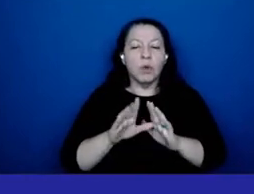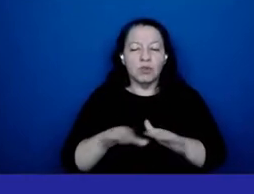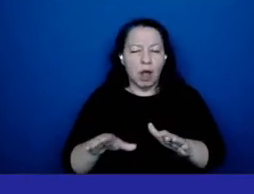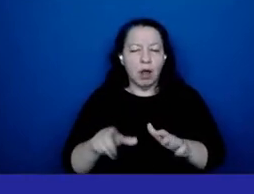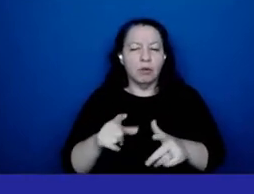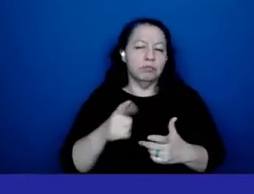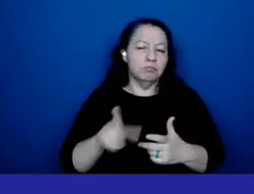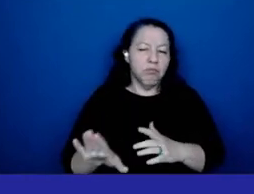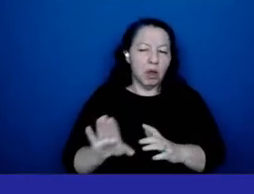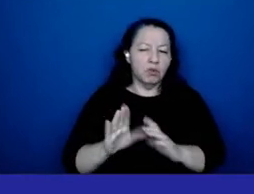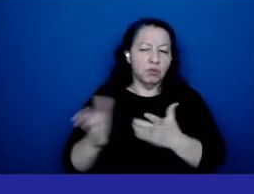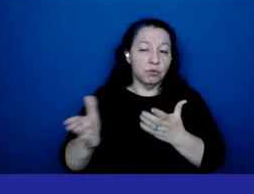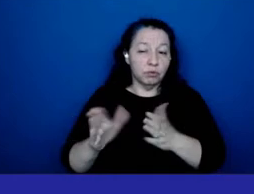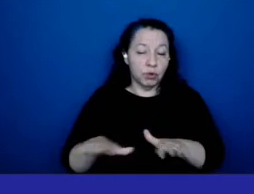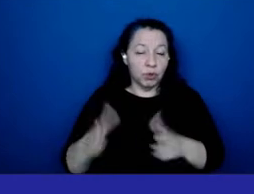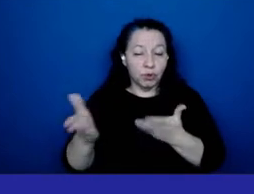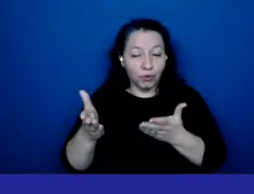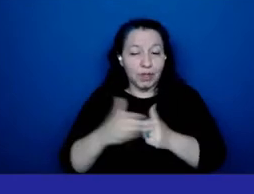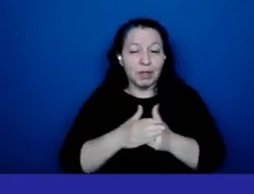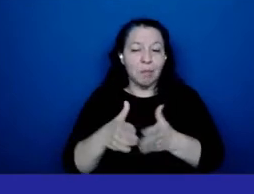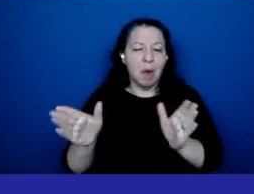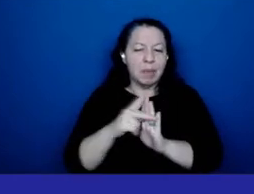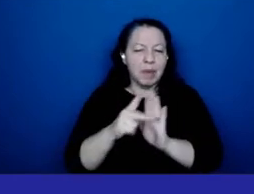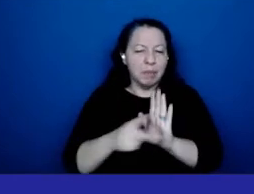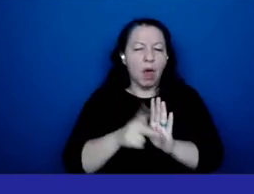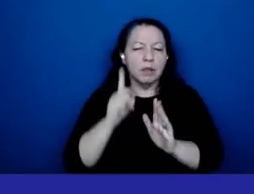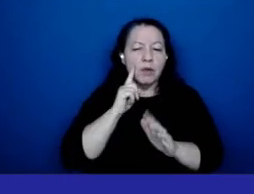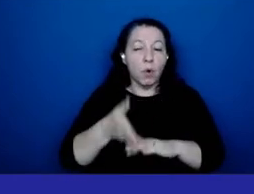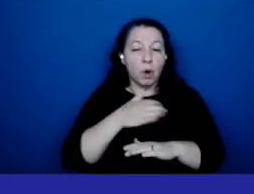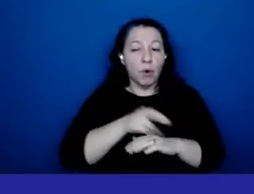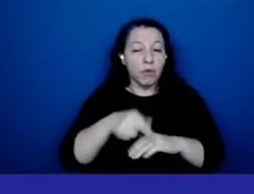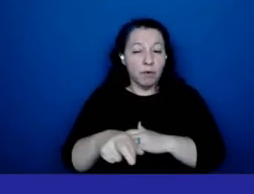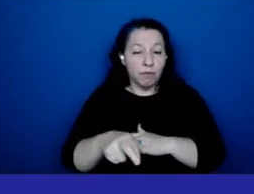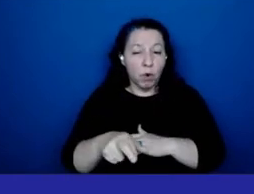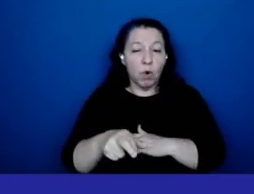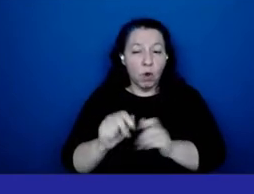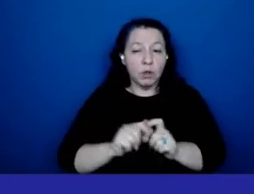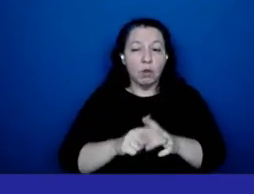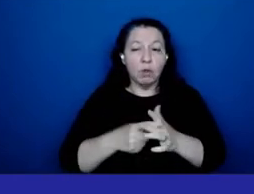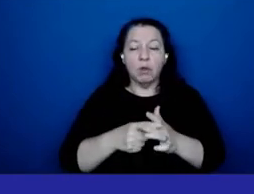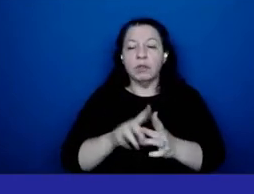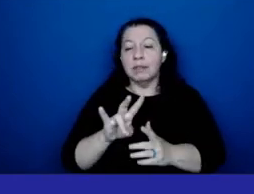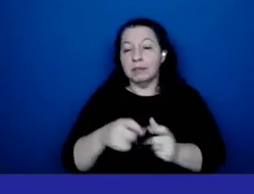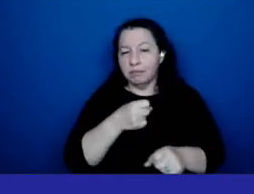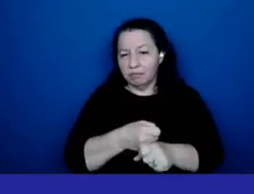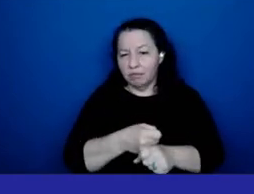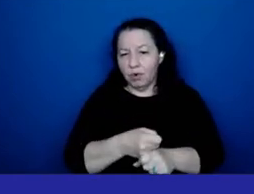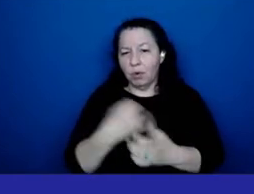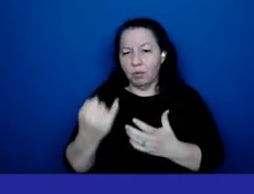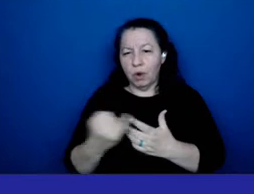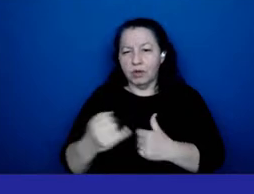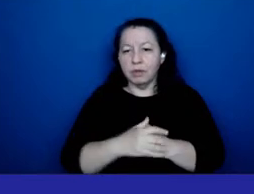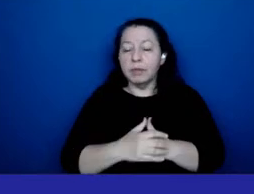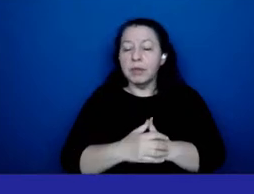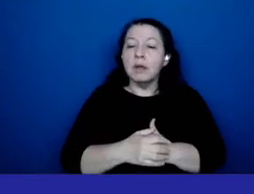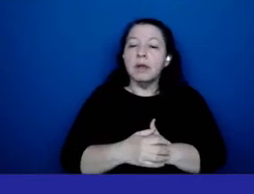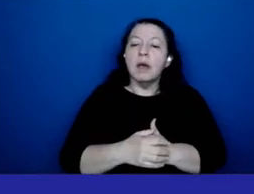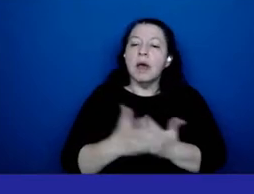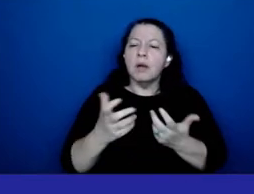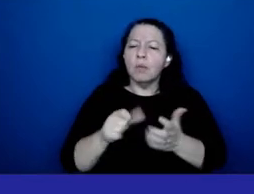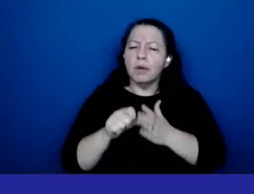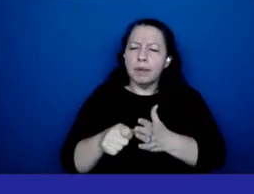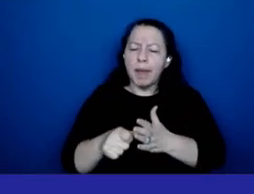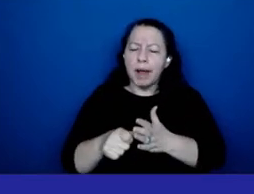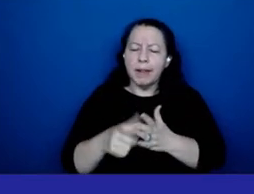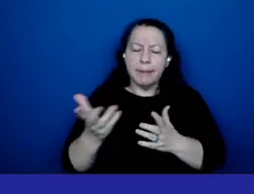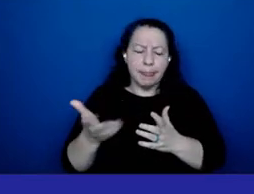services public policy to improve referrals and then i just wanted to point out uh the